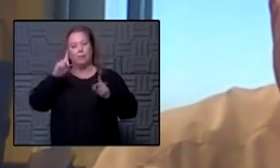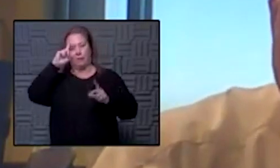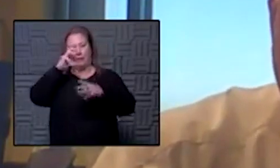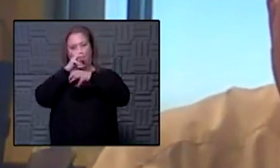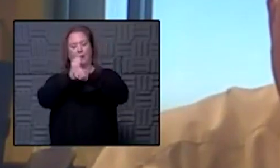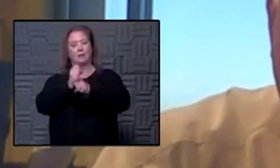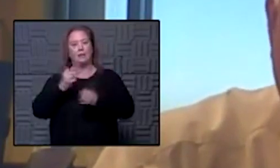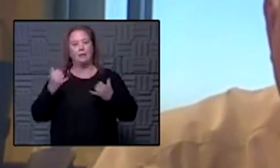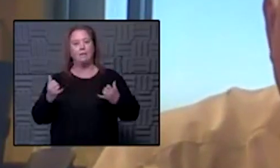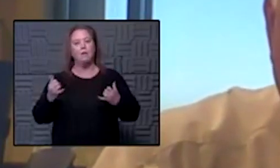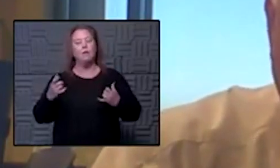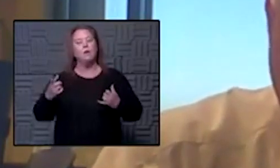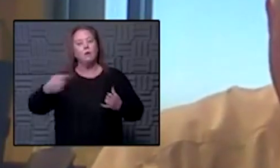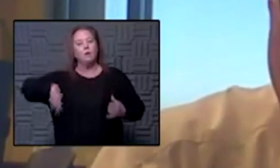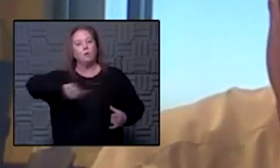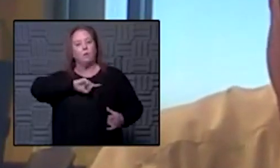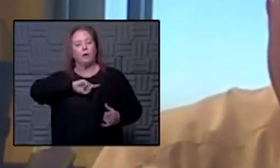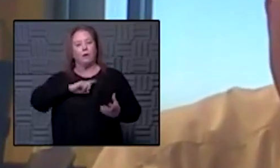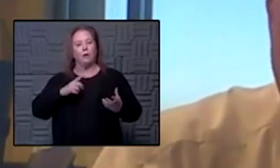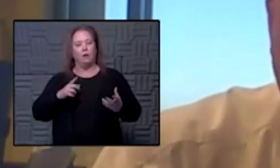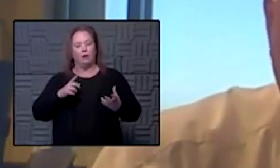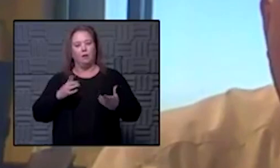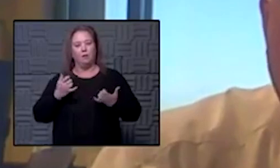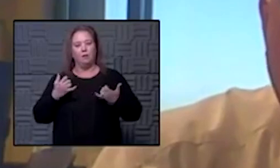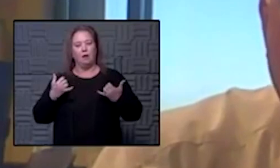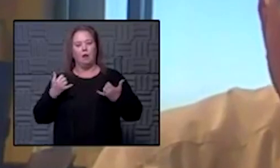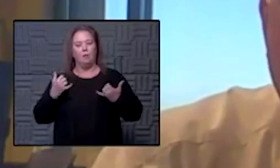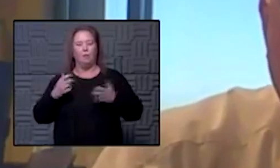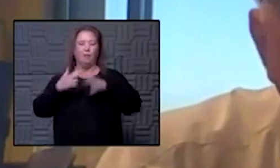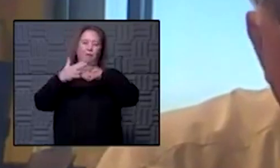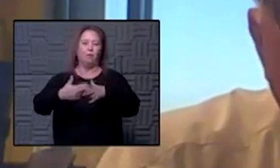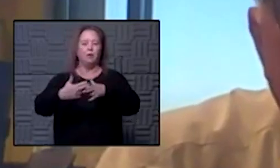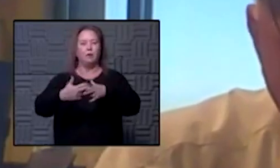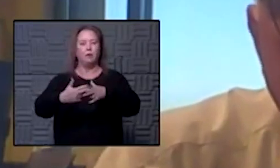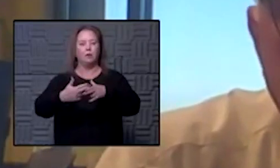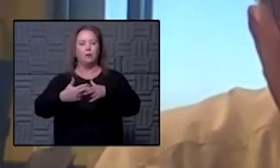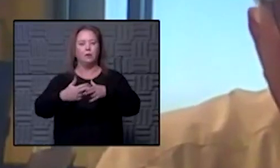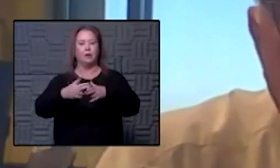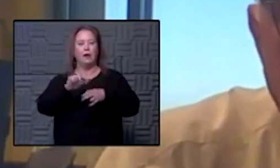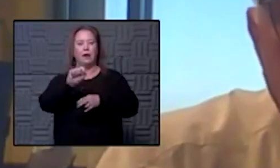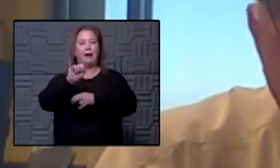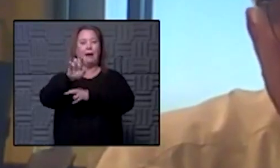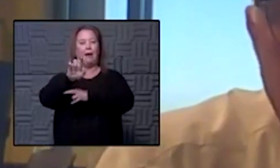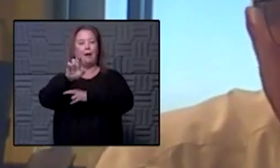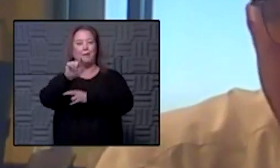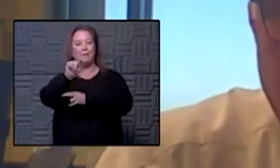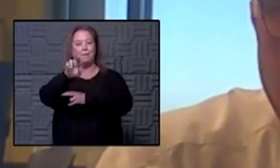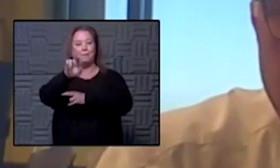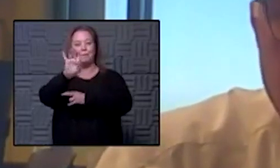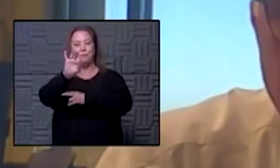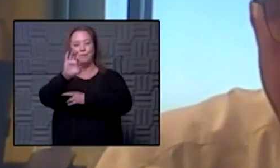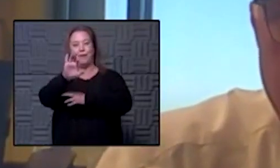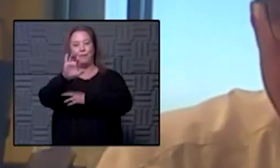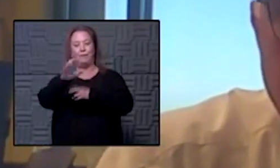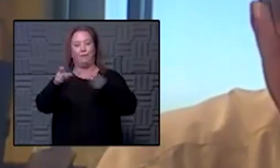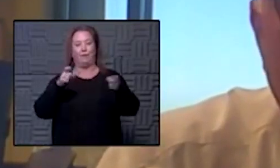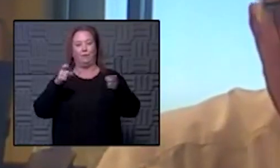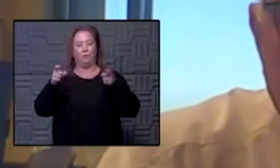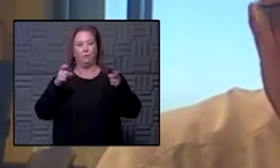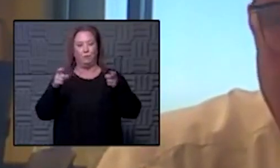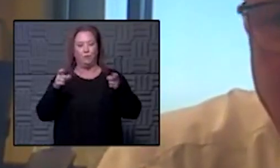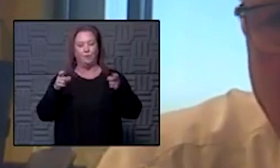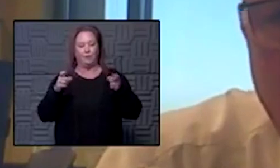is that we are in um bringing in what we're calling a kind of an air traffic control because they feel bad when these like